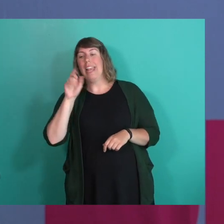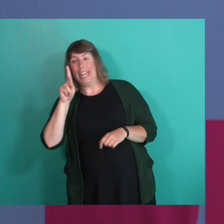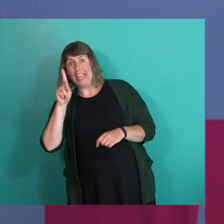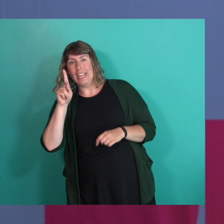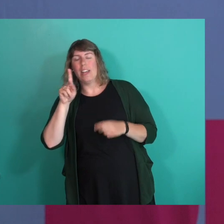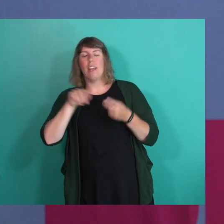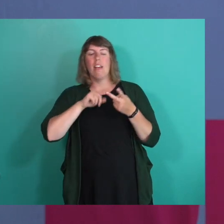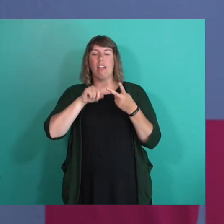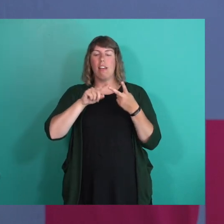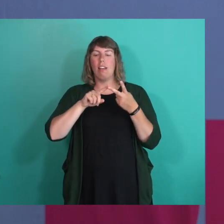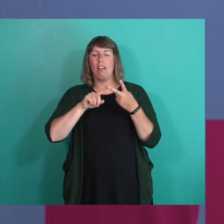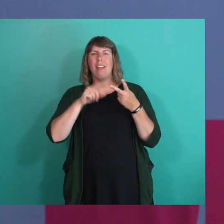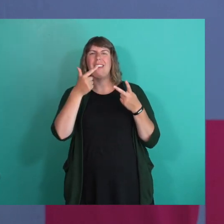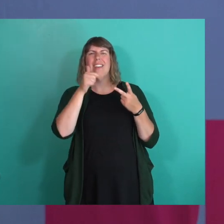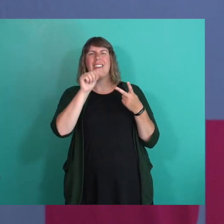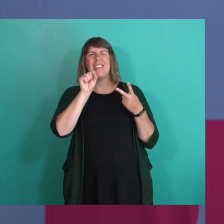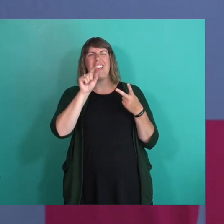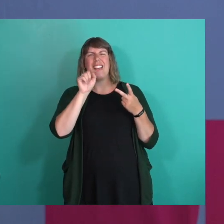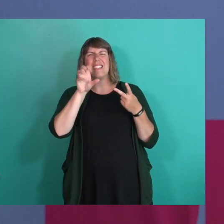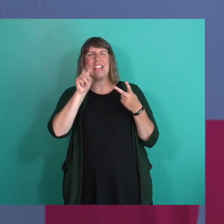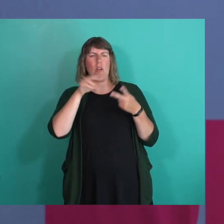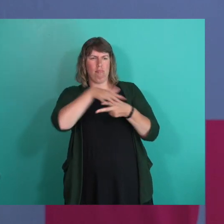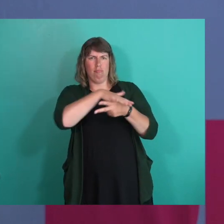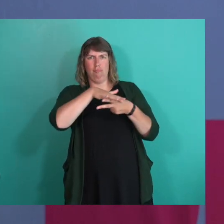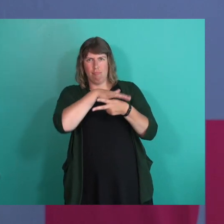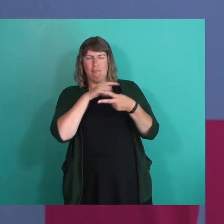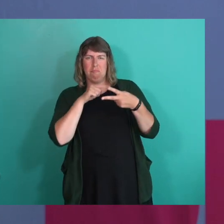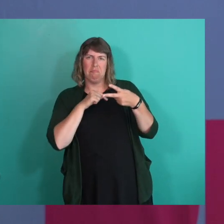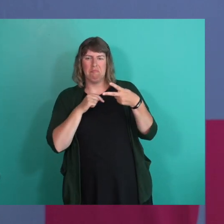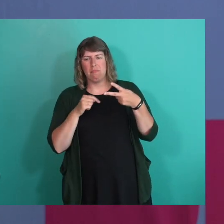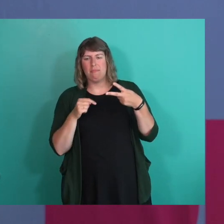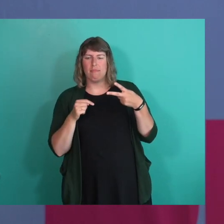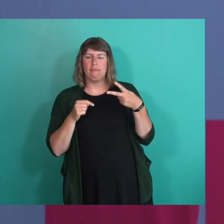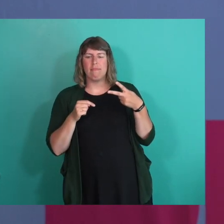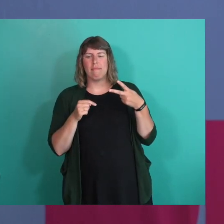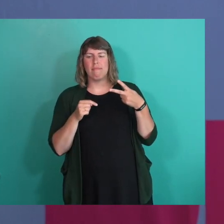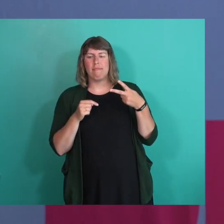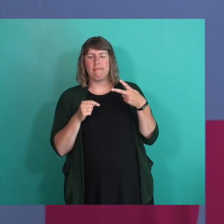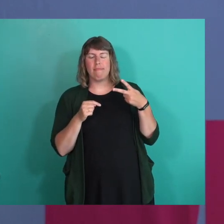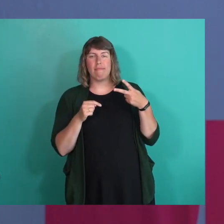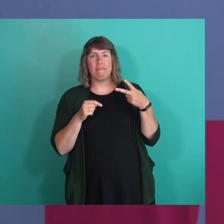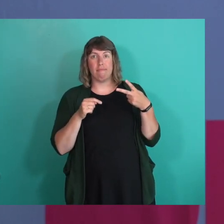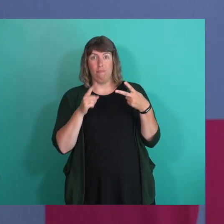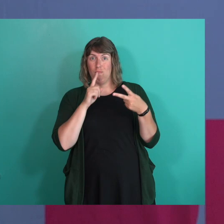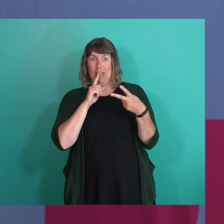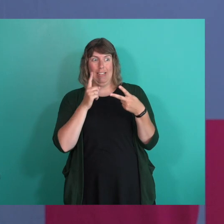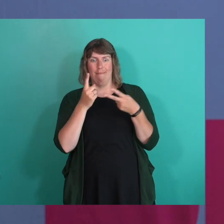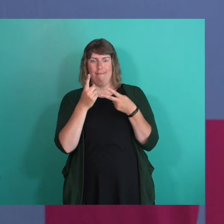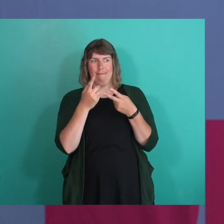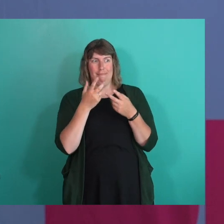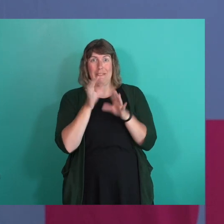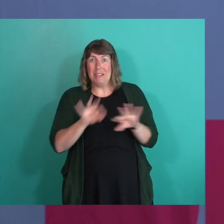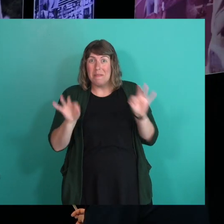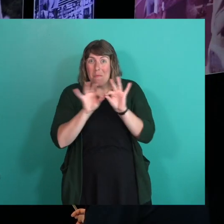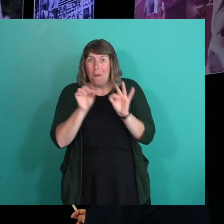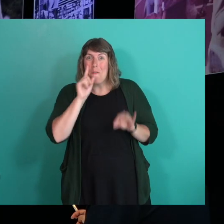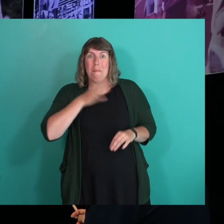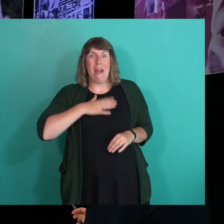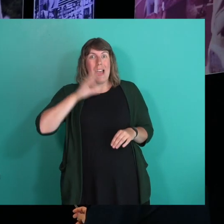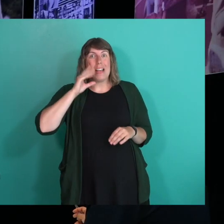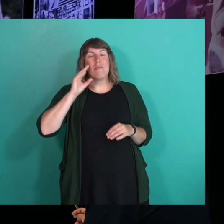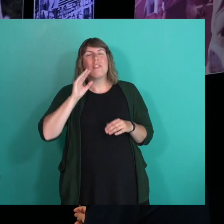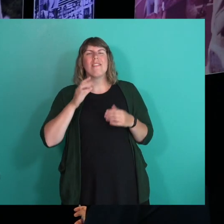the sort of Gastown neighborhood are is sort of central to my like early out queer